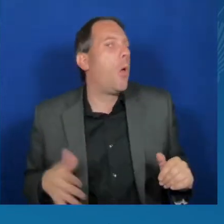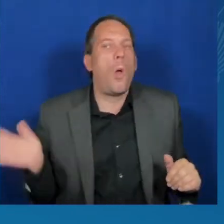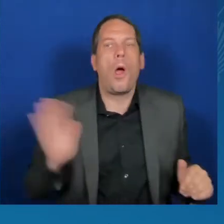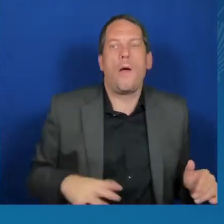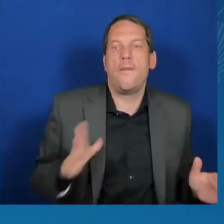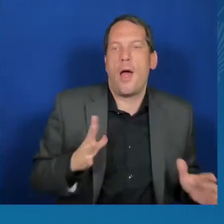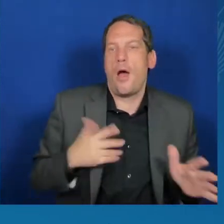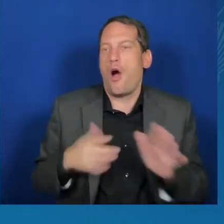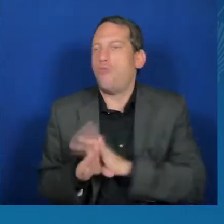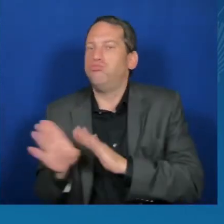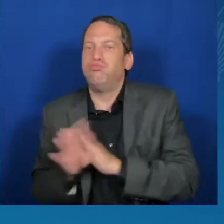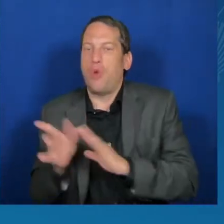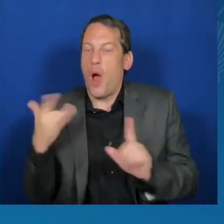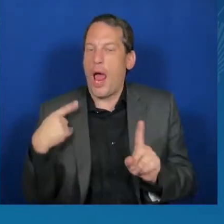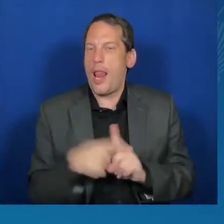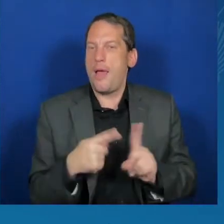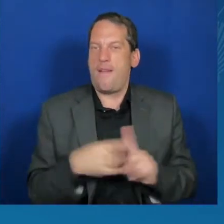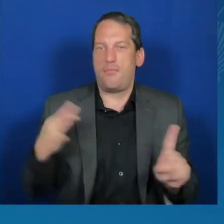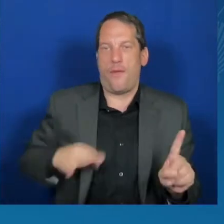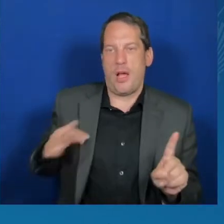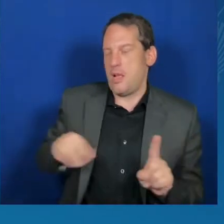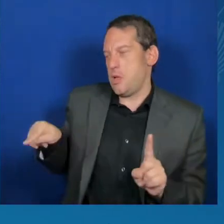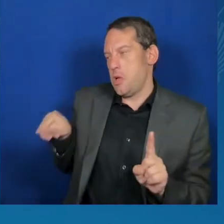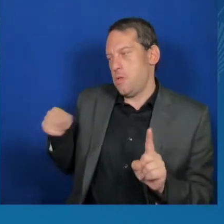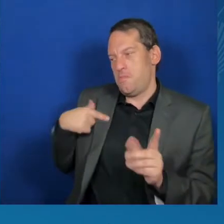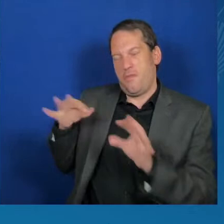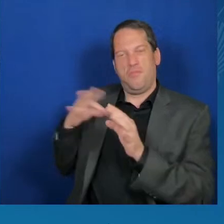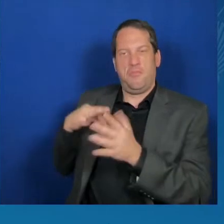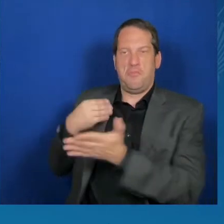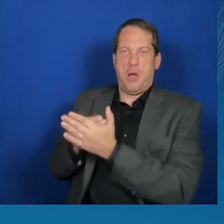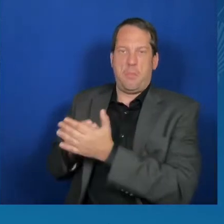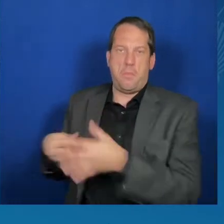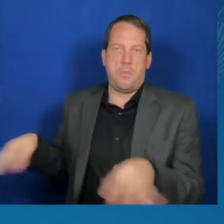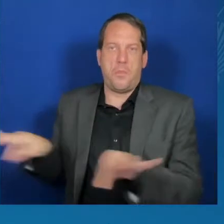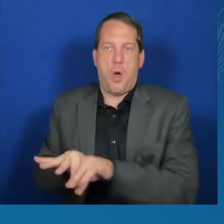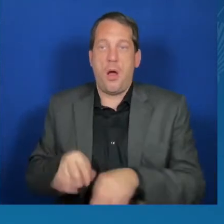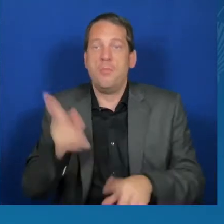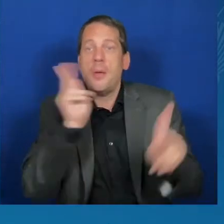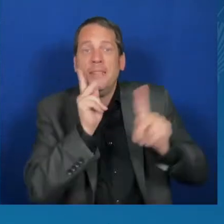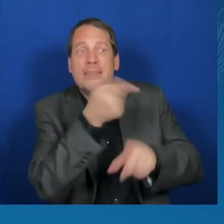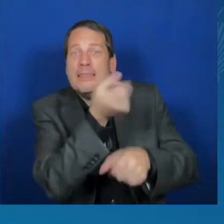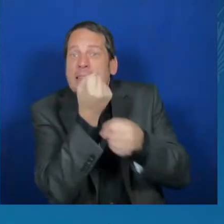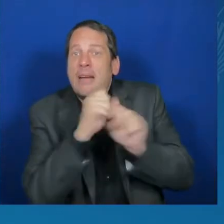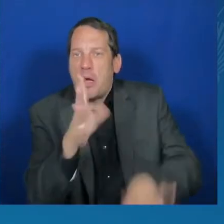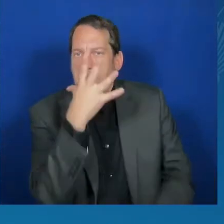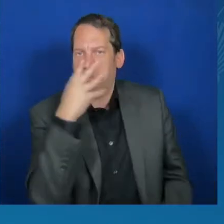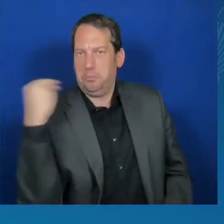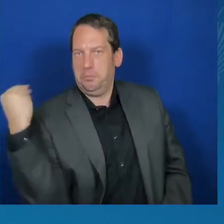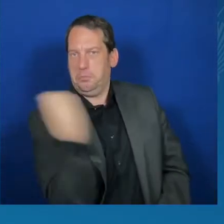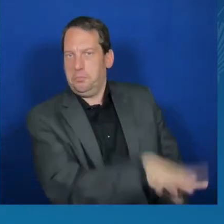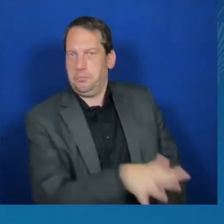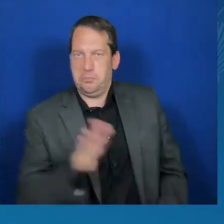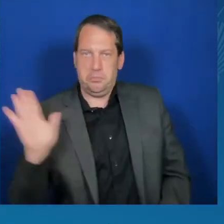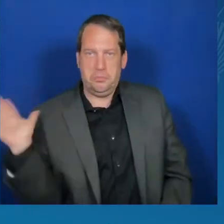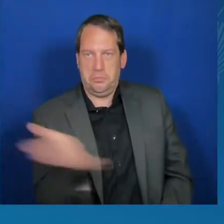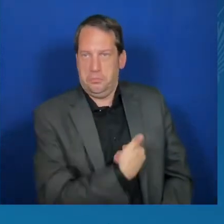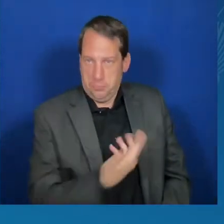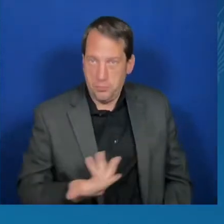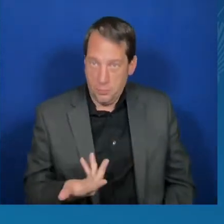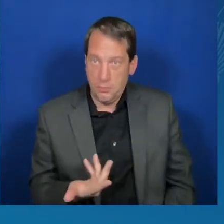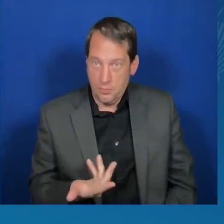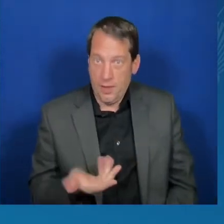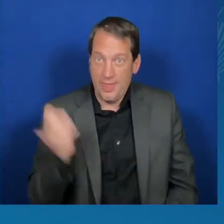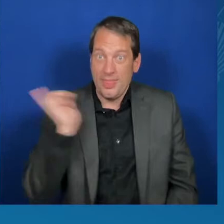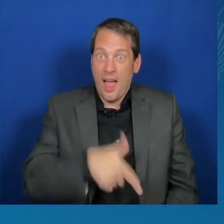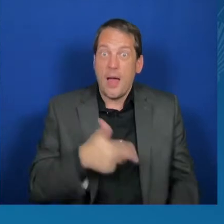-being of their customers, the safety of our communities, and the stability of our democracies.